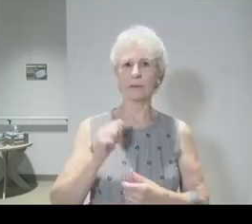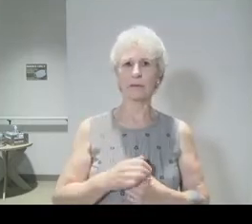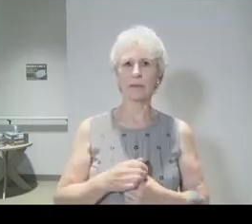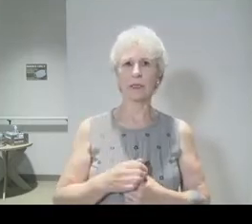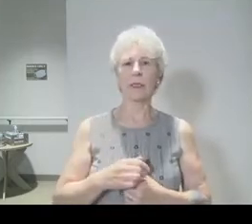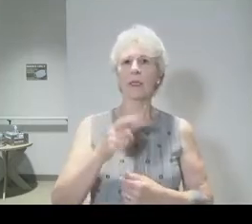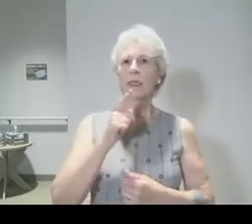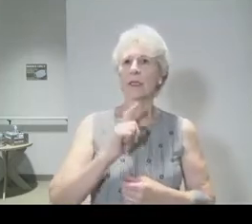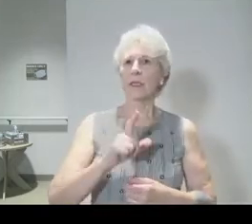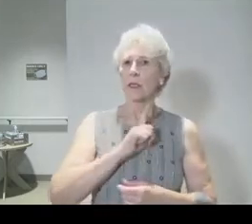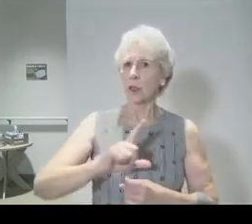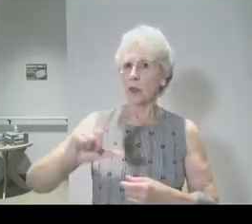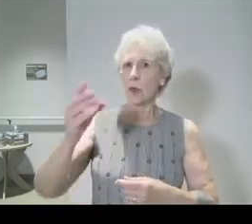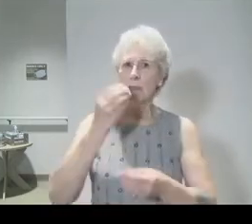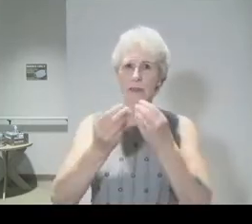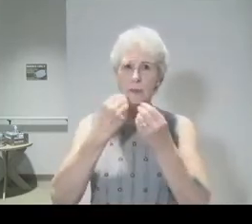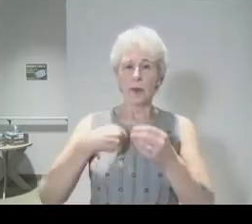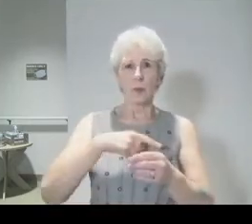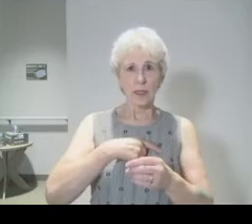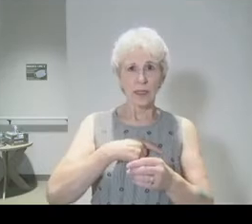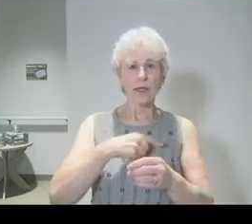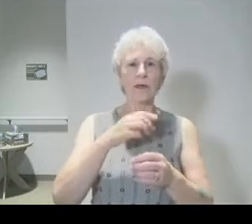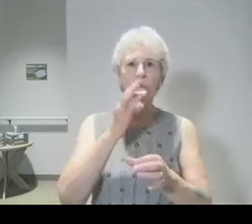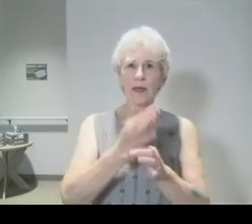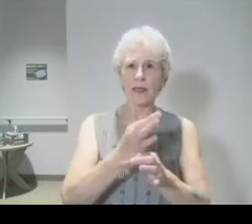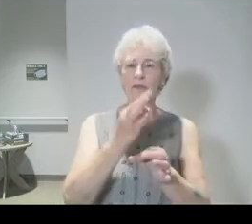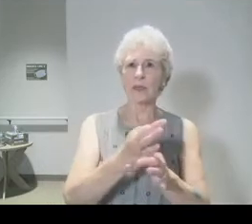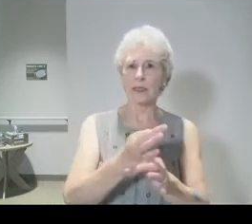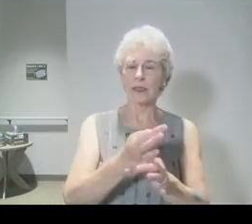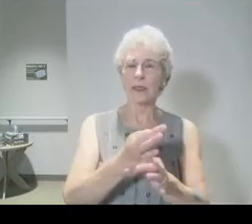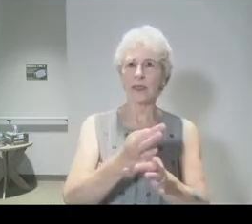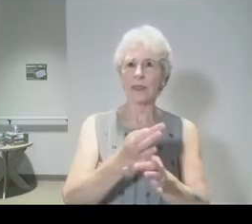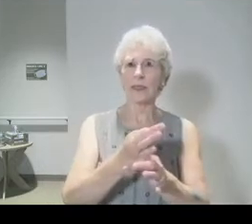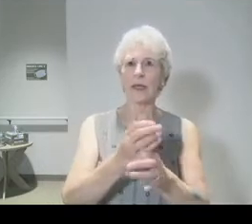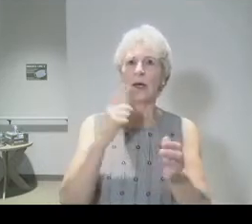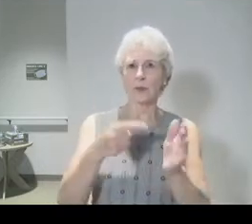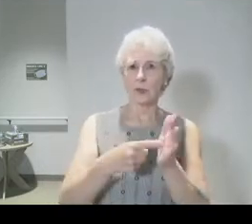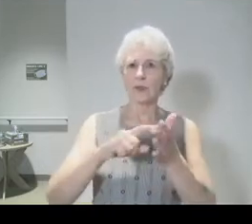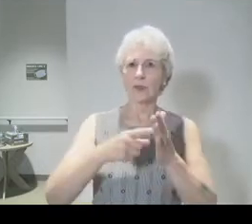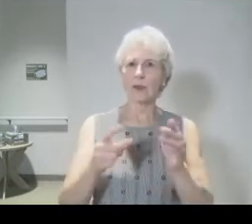Lord's Supper, which we so faithfully observe as a thing of beauty, started with betrayal and pain.